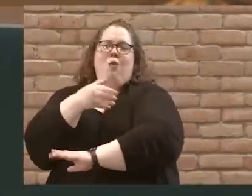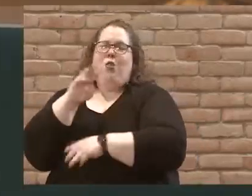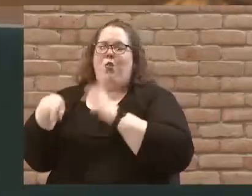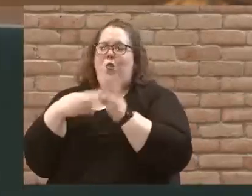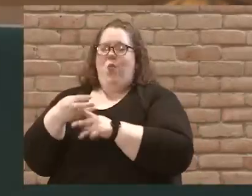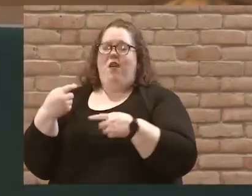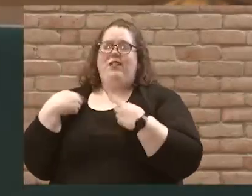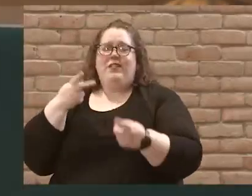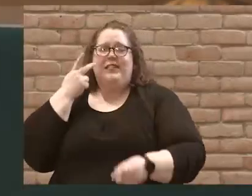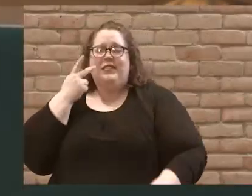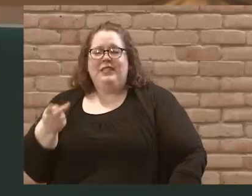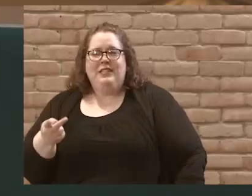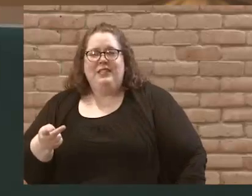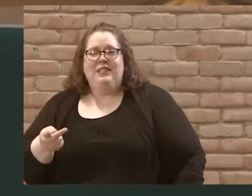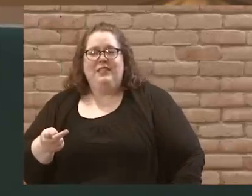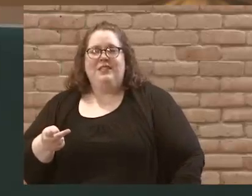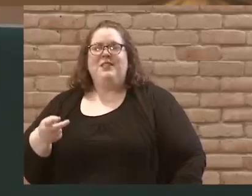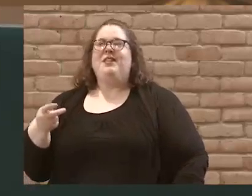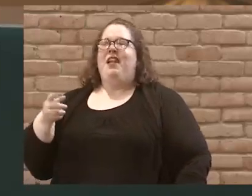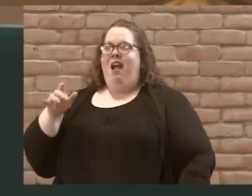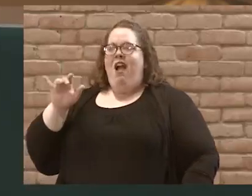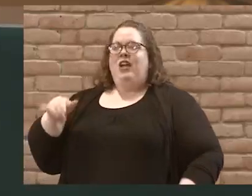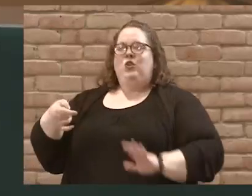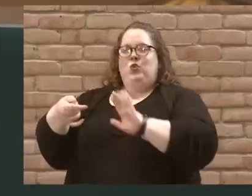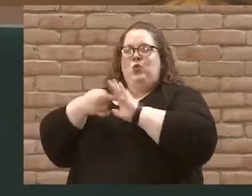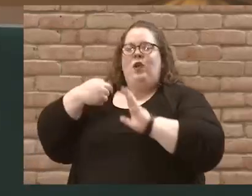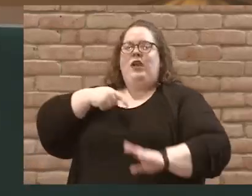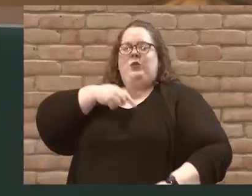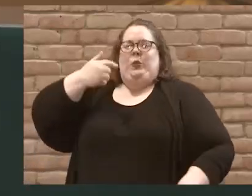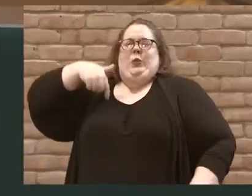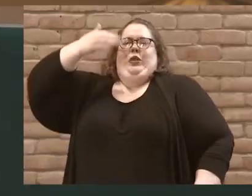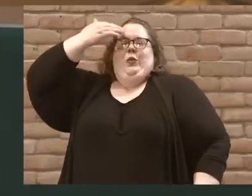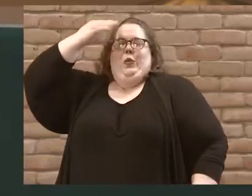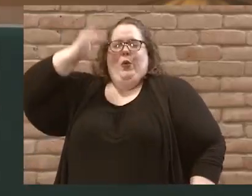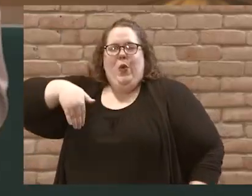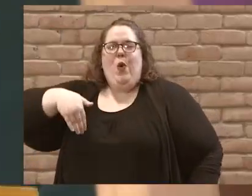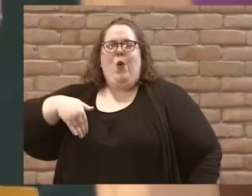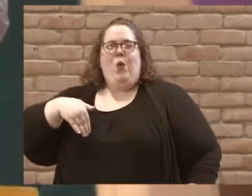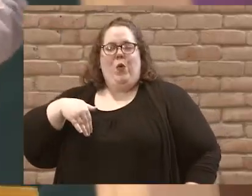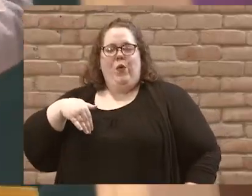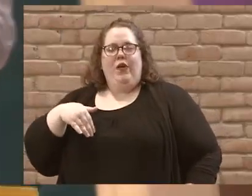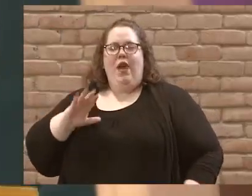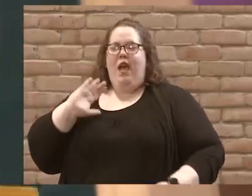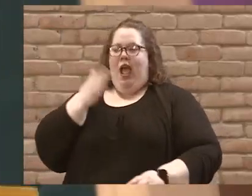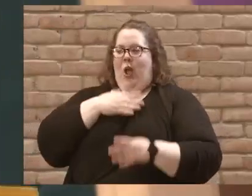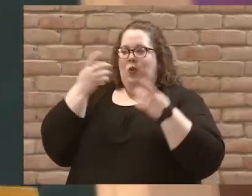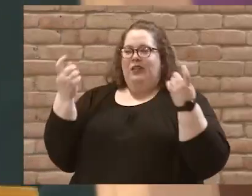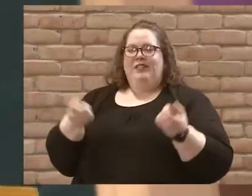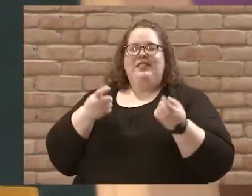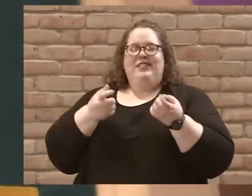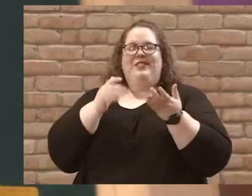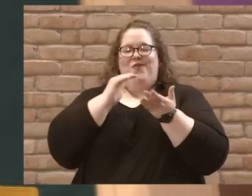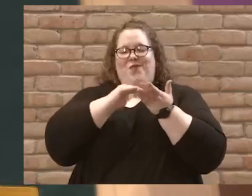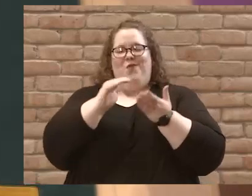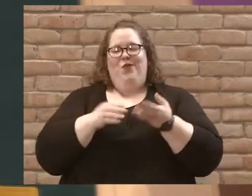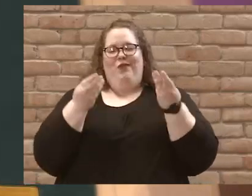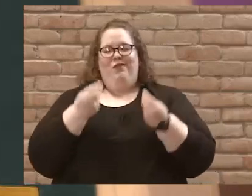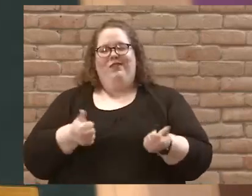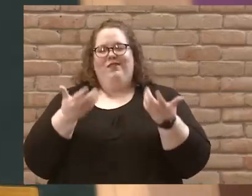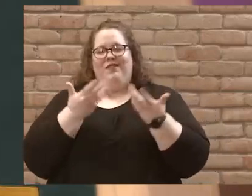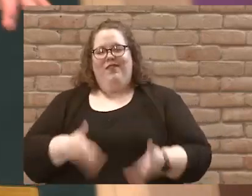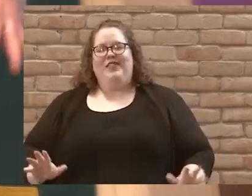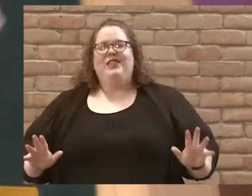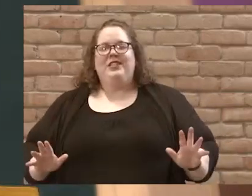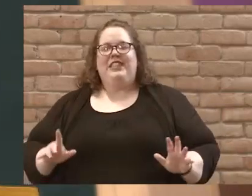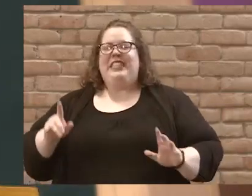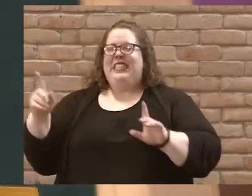so that we would know, we would know for certain that our sins are forgiven and that